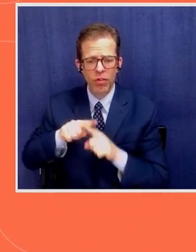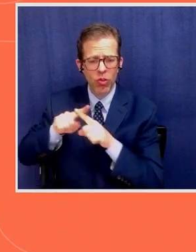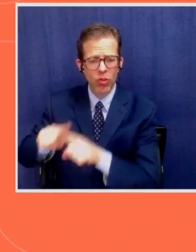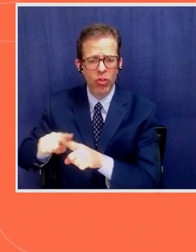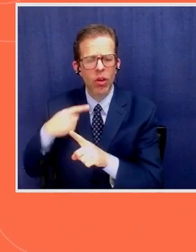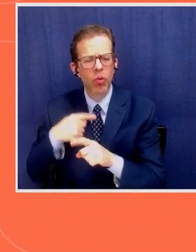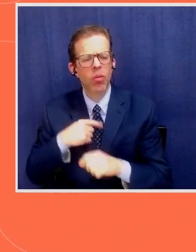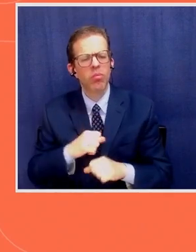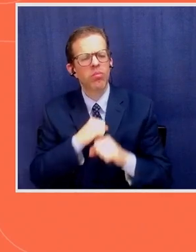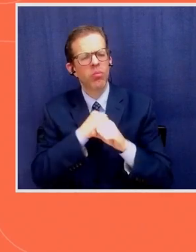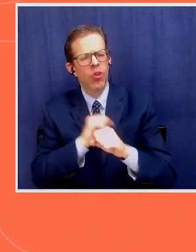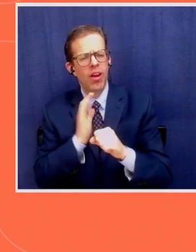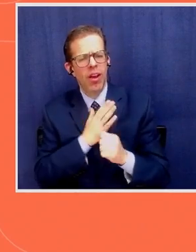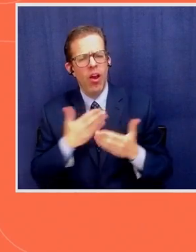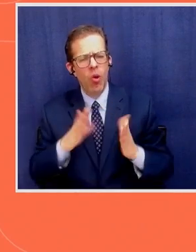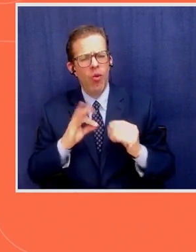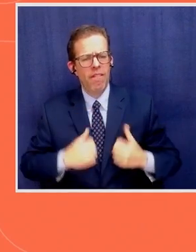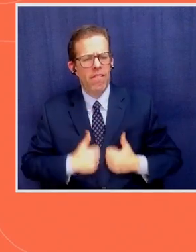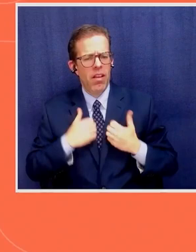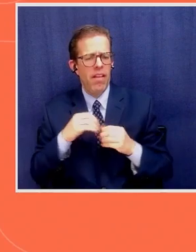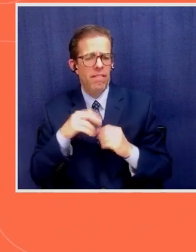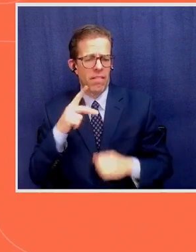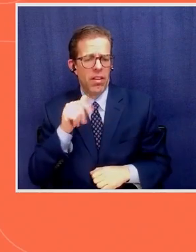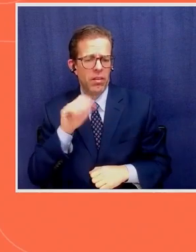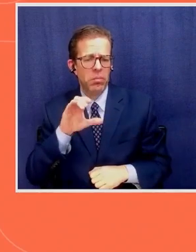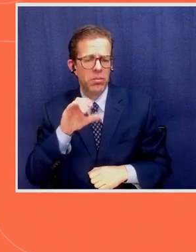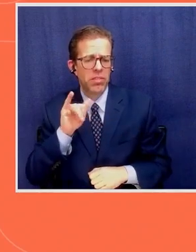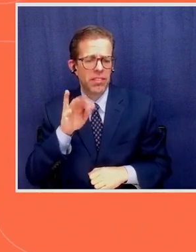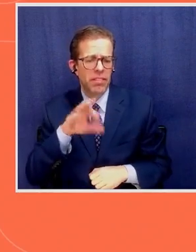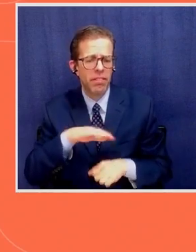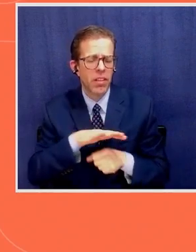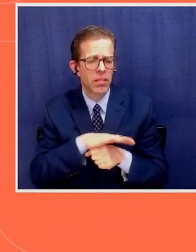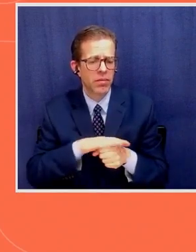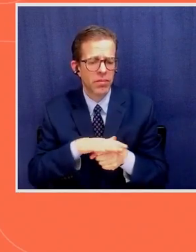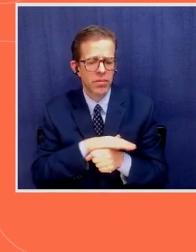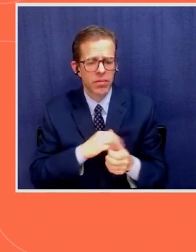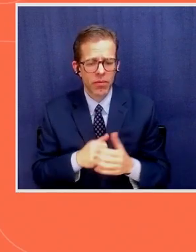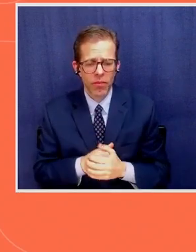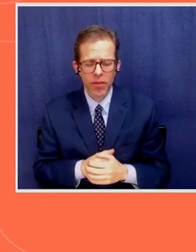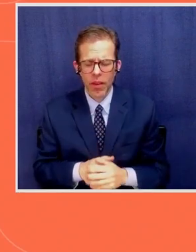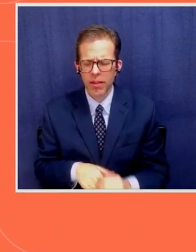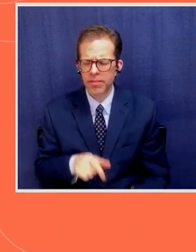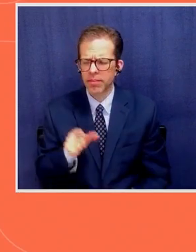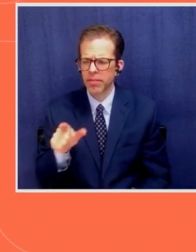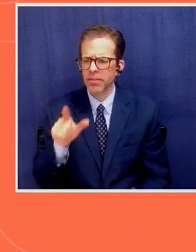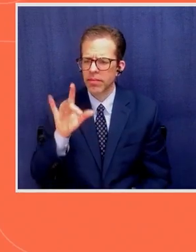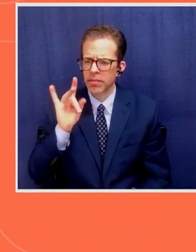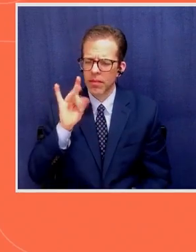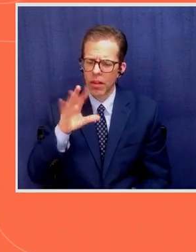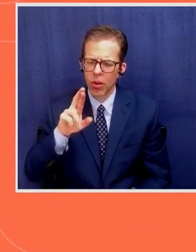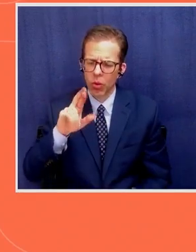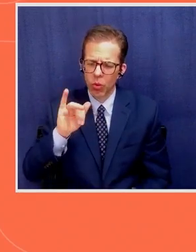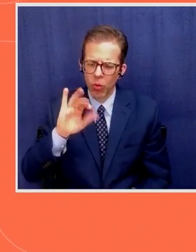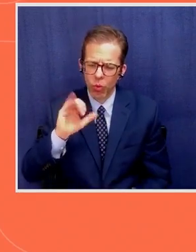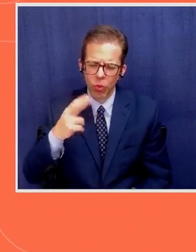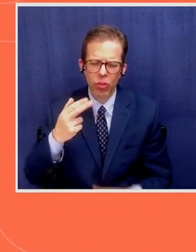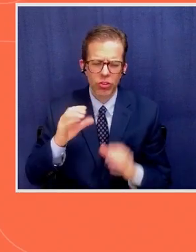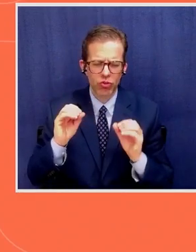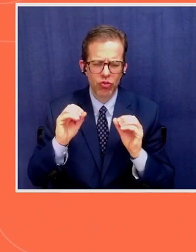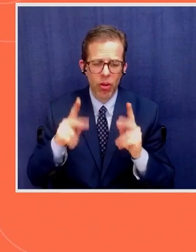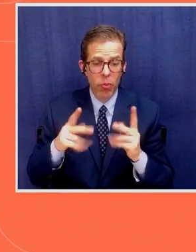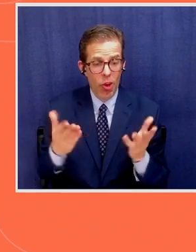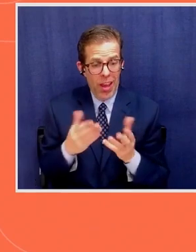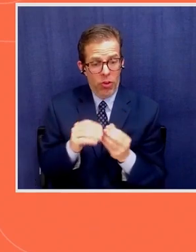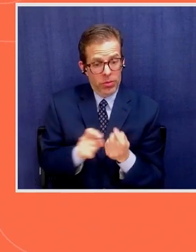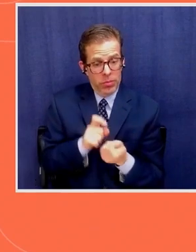life in the Pacific. Thank you. Thank you. And a great, rich opportunity, specifically here in the Pacific, with the